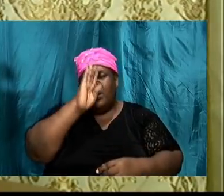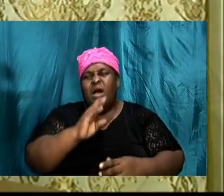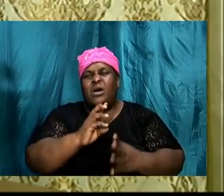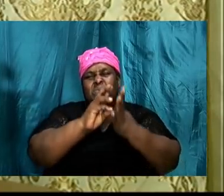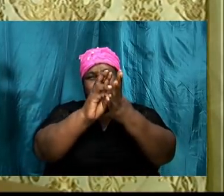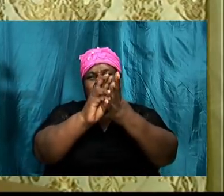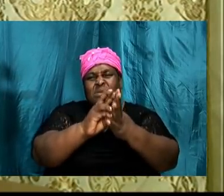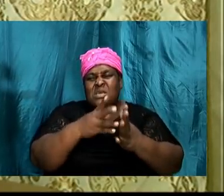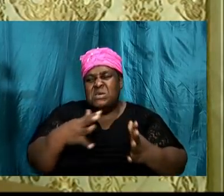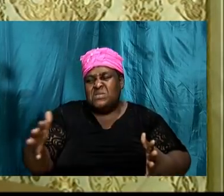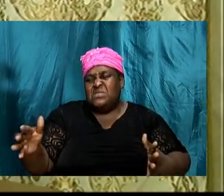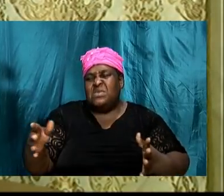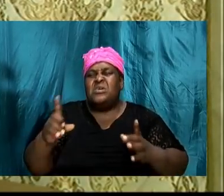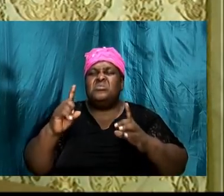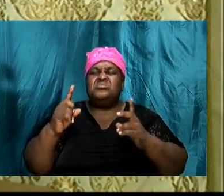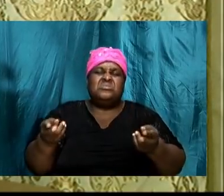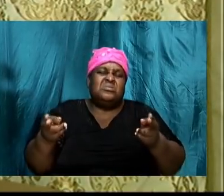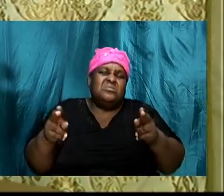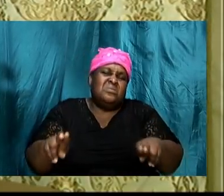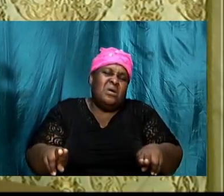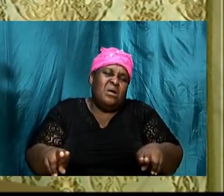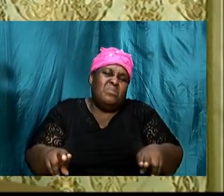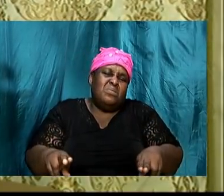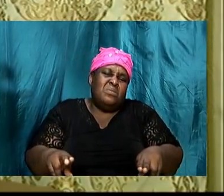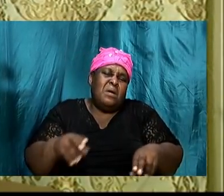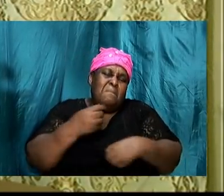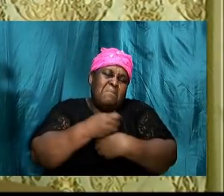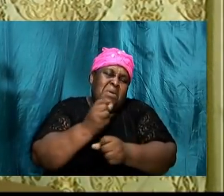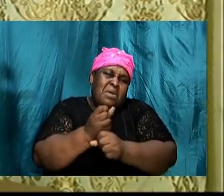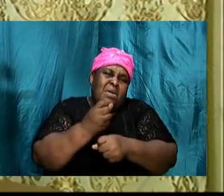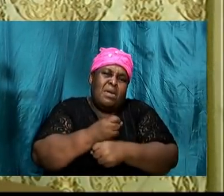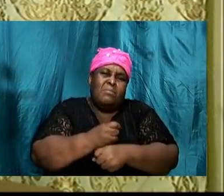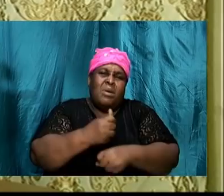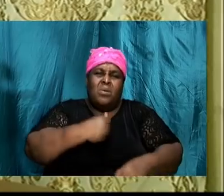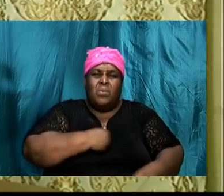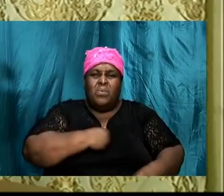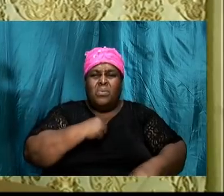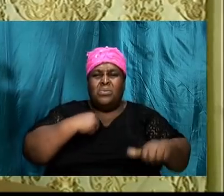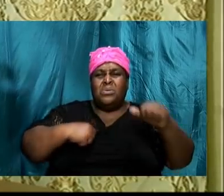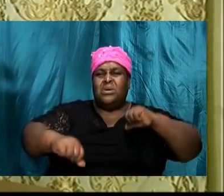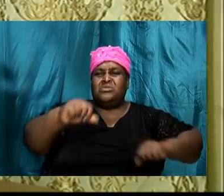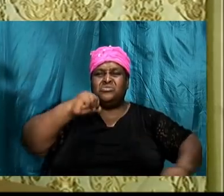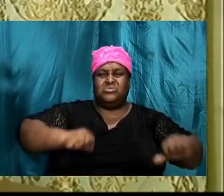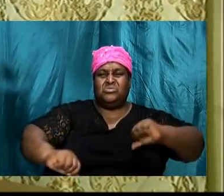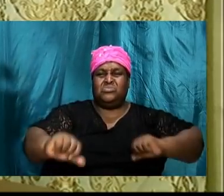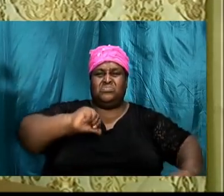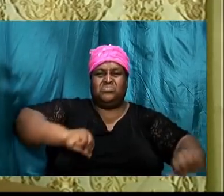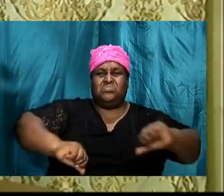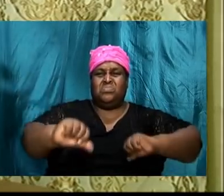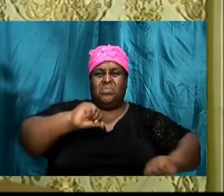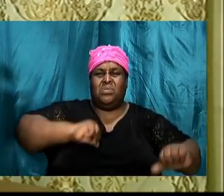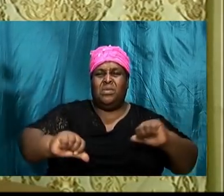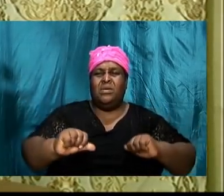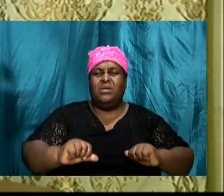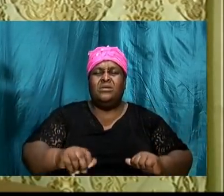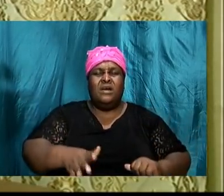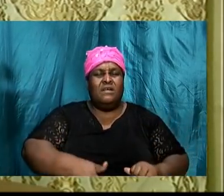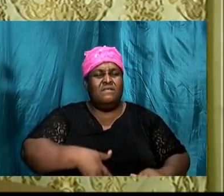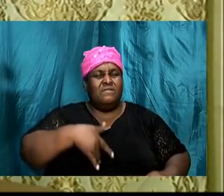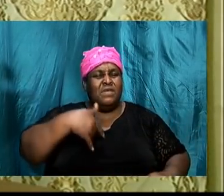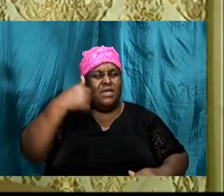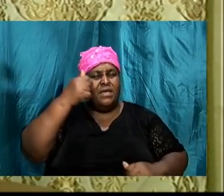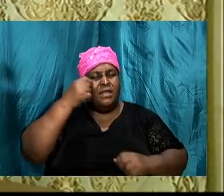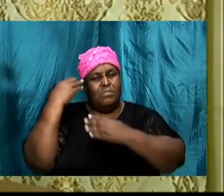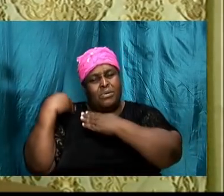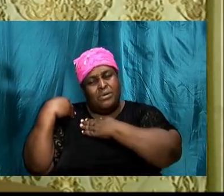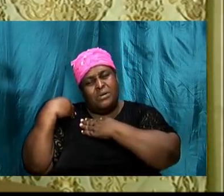sometimes, you know, are caused by our own action. So I'm feeling a burden tonight that as children of the living God,